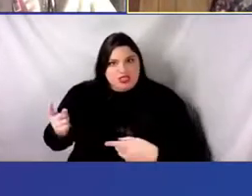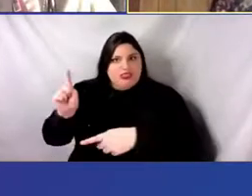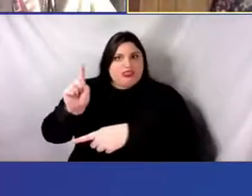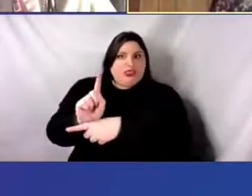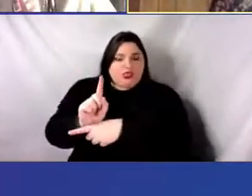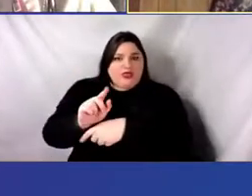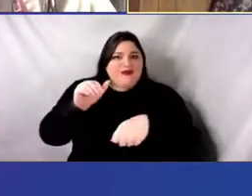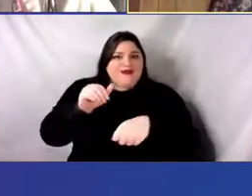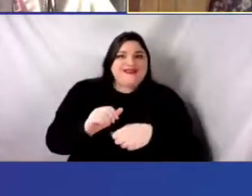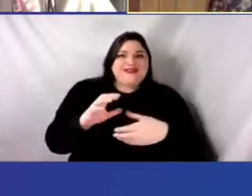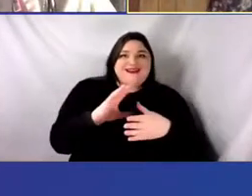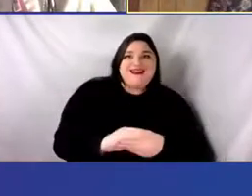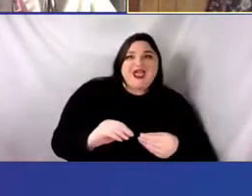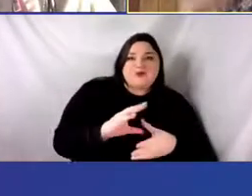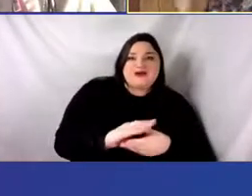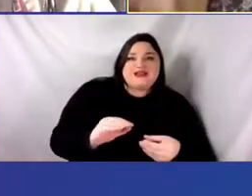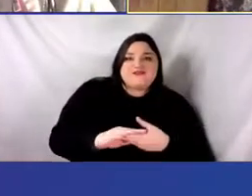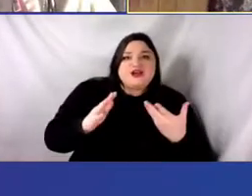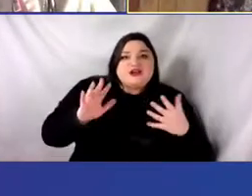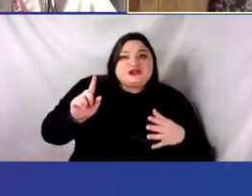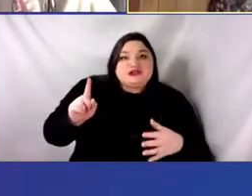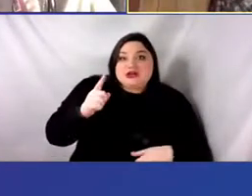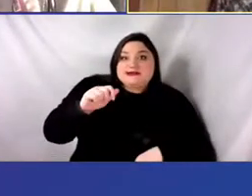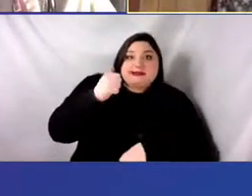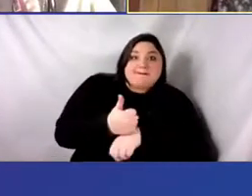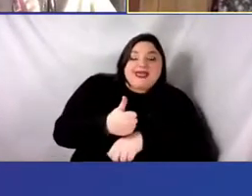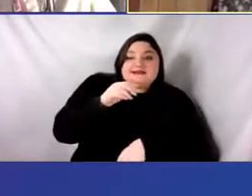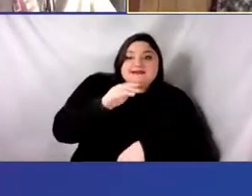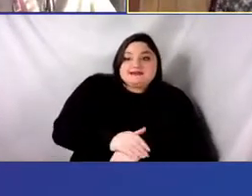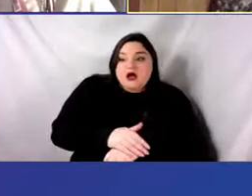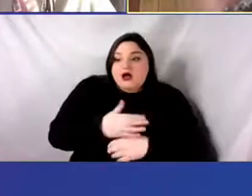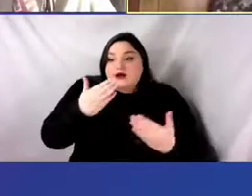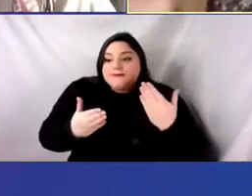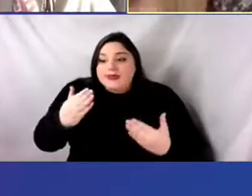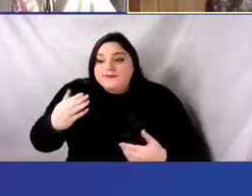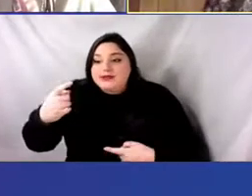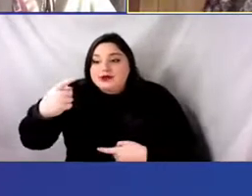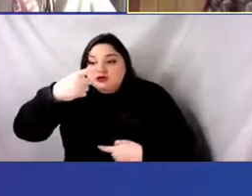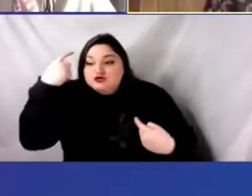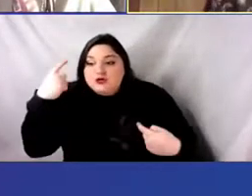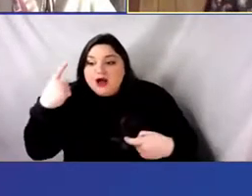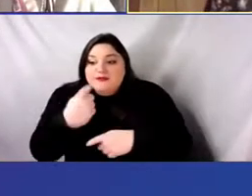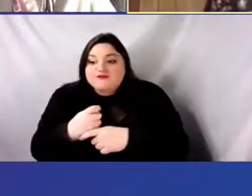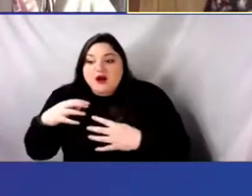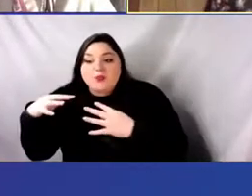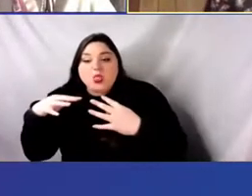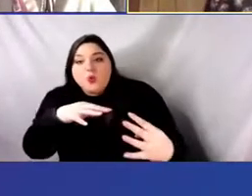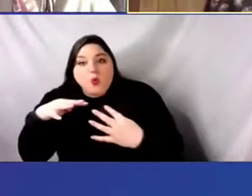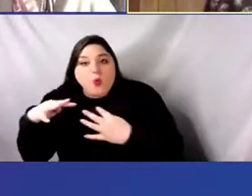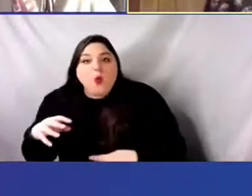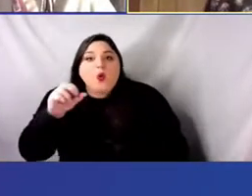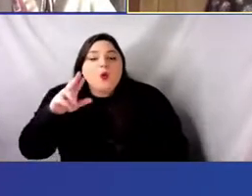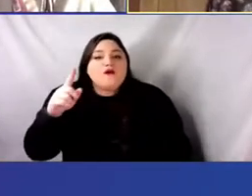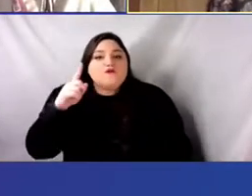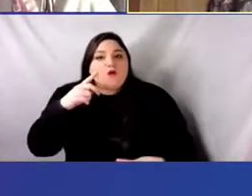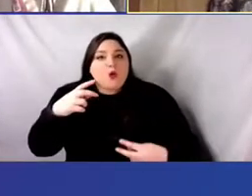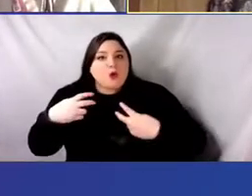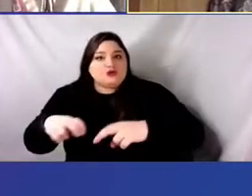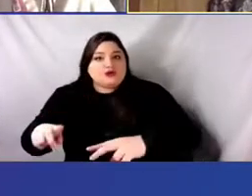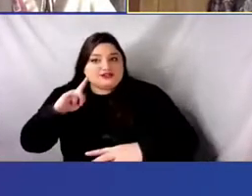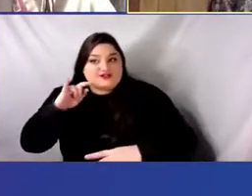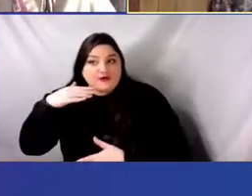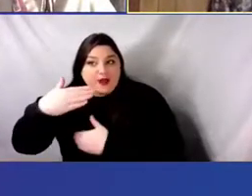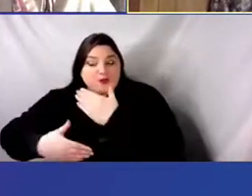based on, you know, trauma from the war or, you know, transition as a process and like